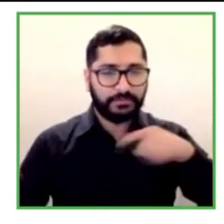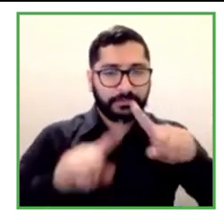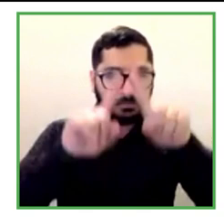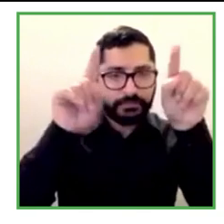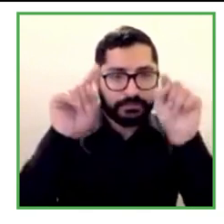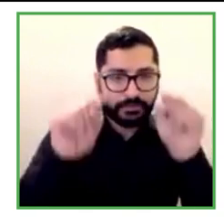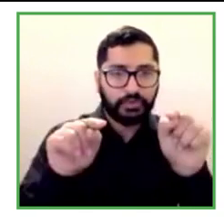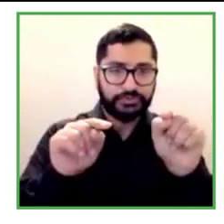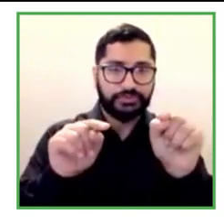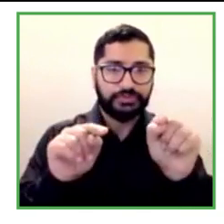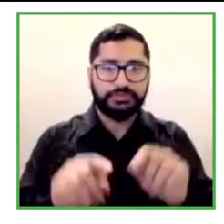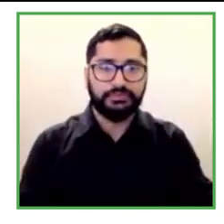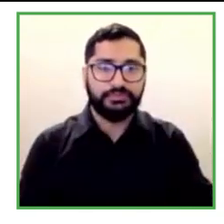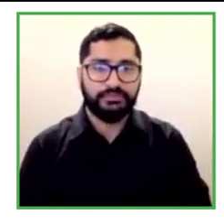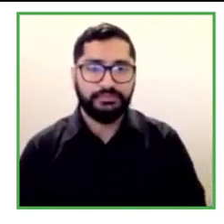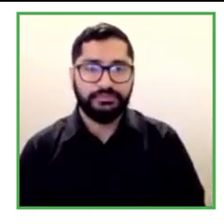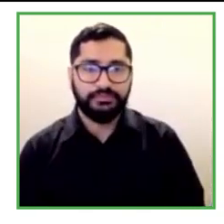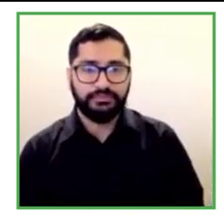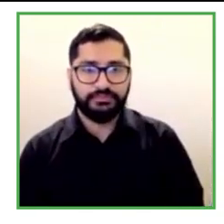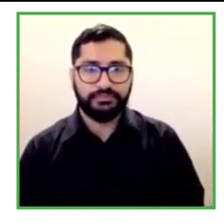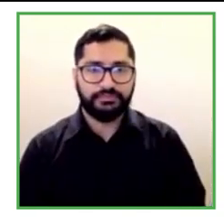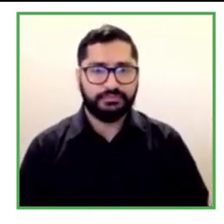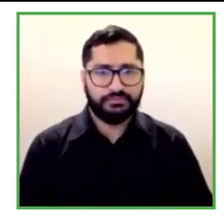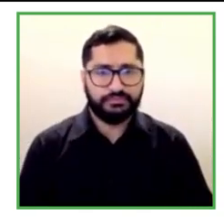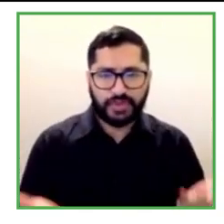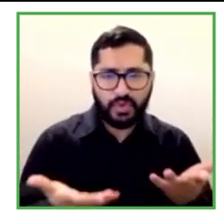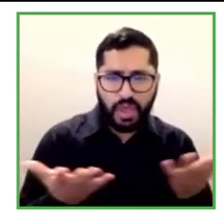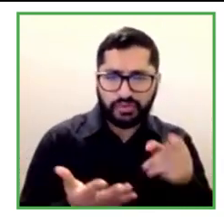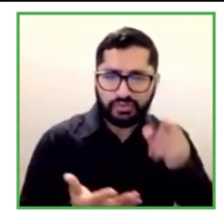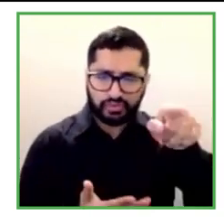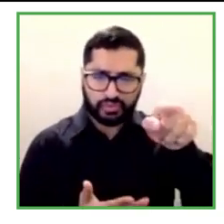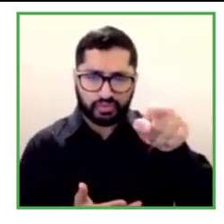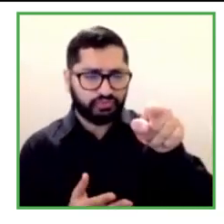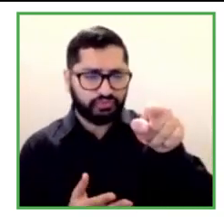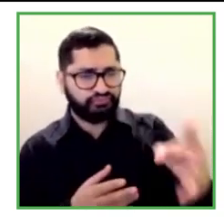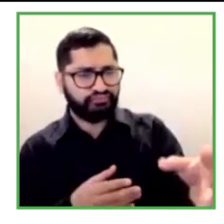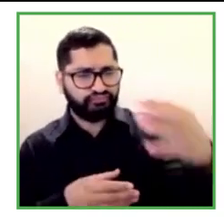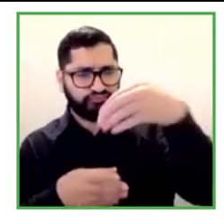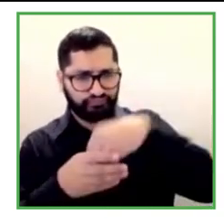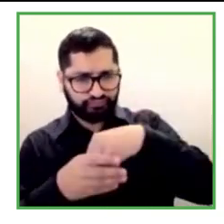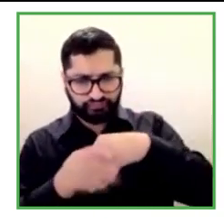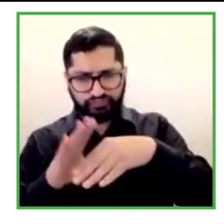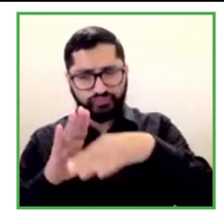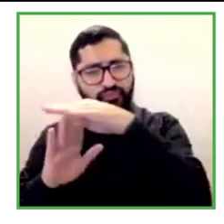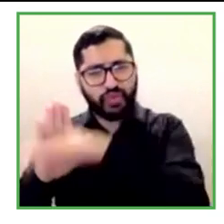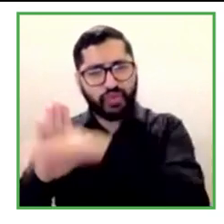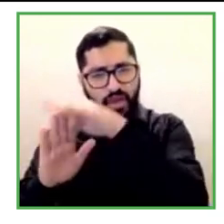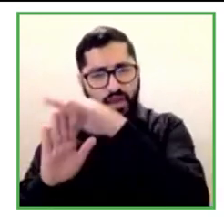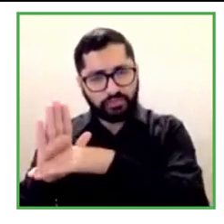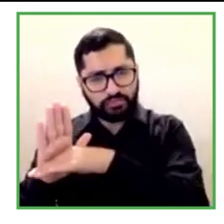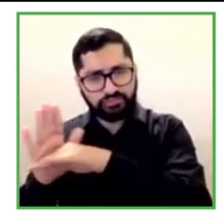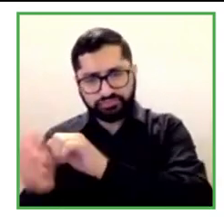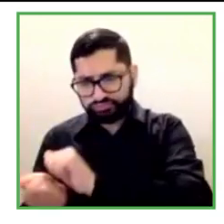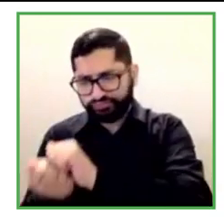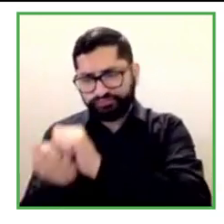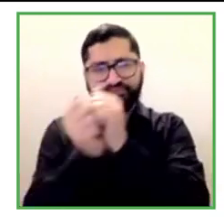impact transfer program this year. So what are your goals for dissemination?